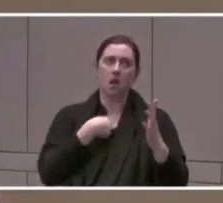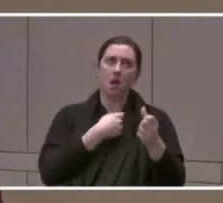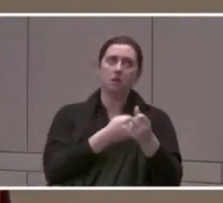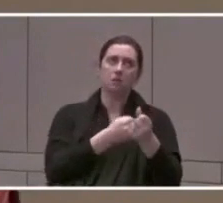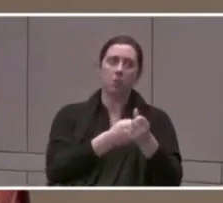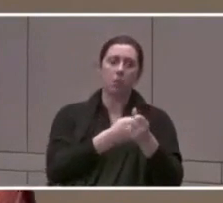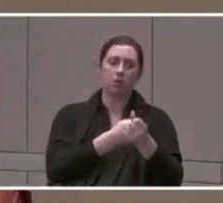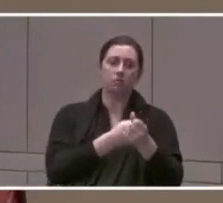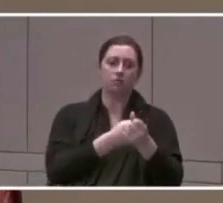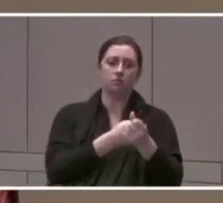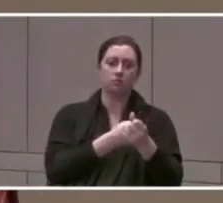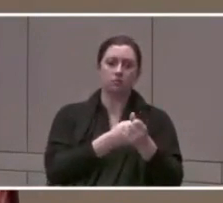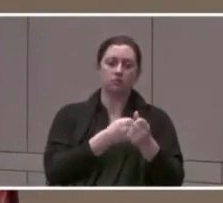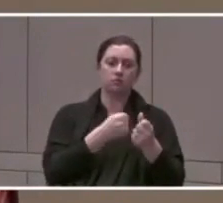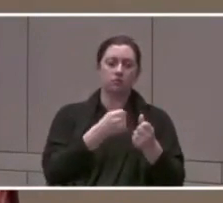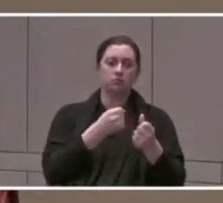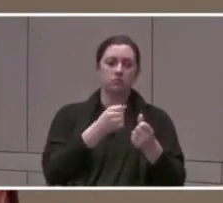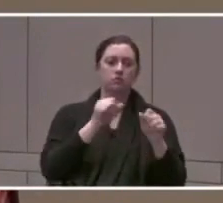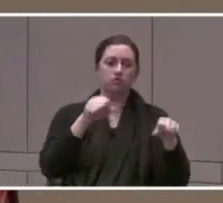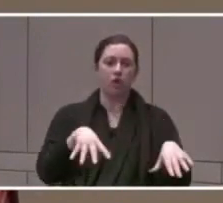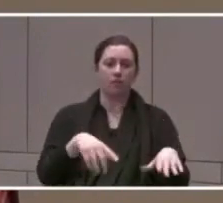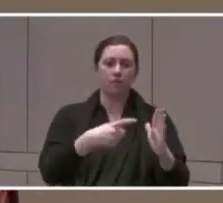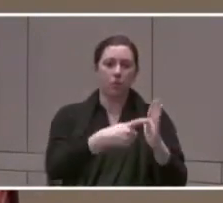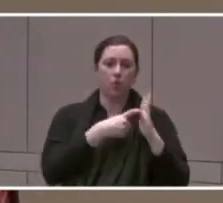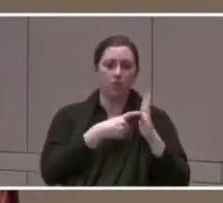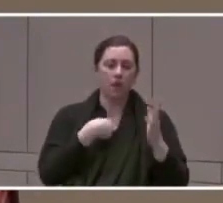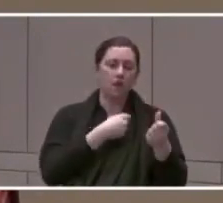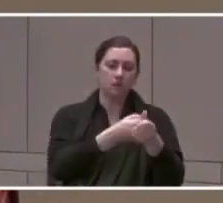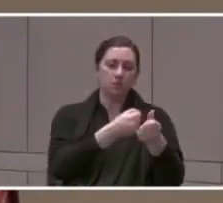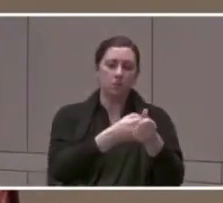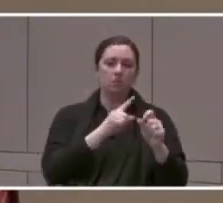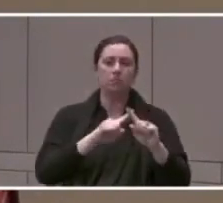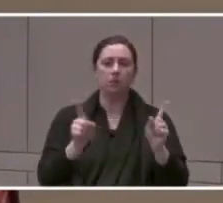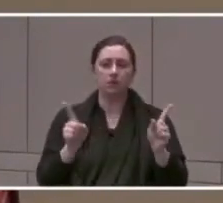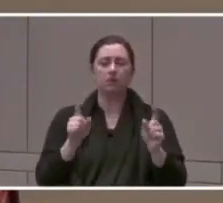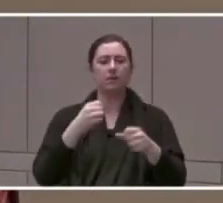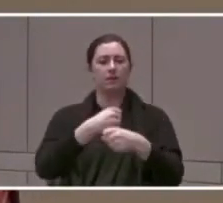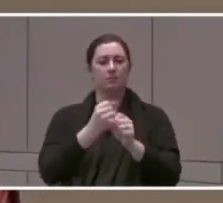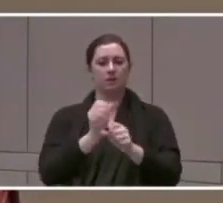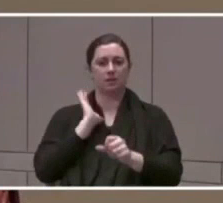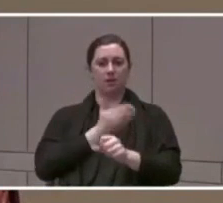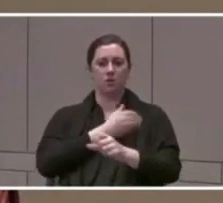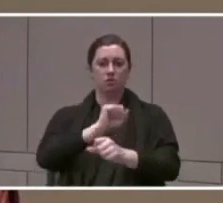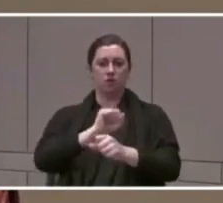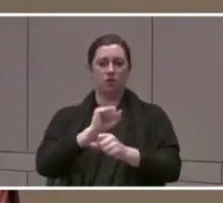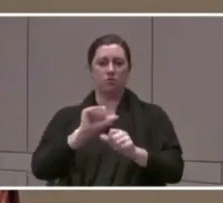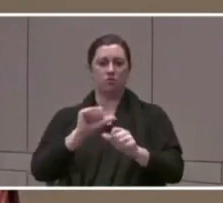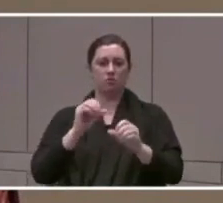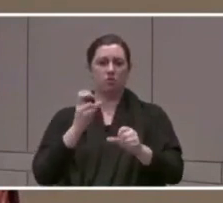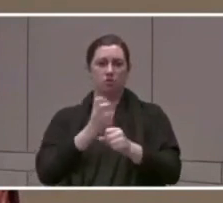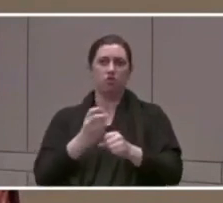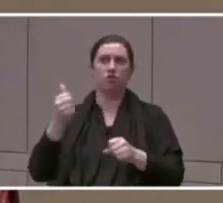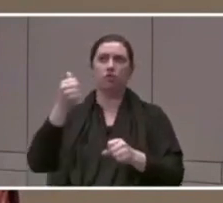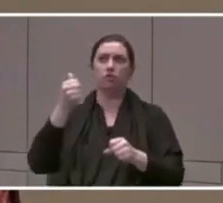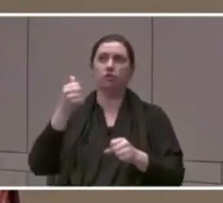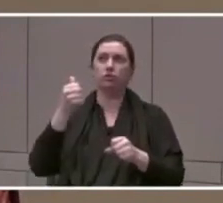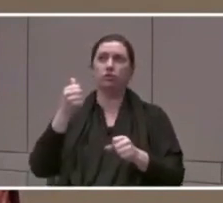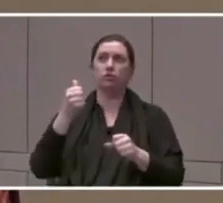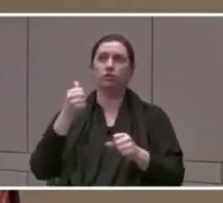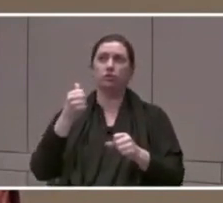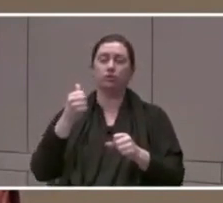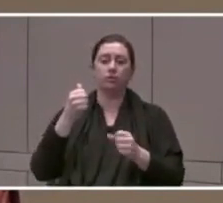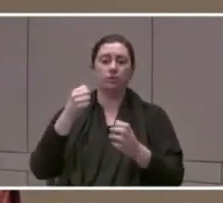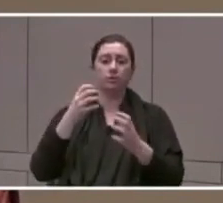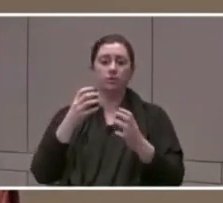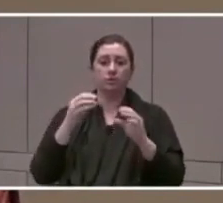I do support lifting the mandate, but I think what it does is it makes our job a little bit harder to get the word out